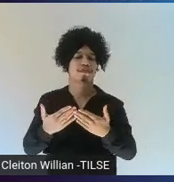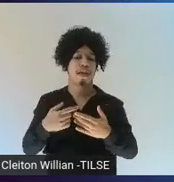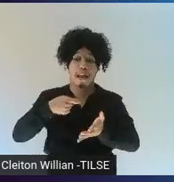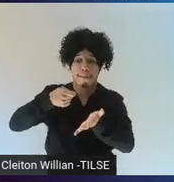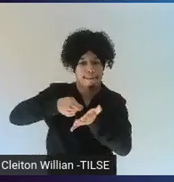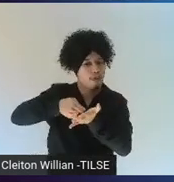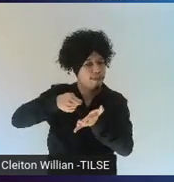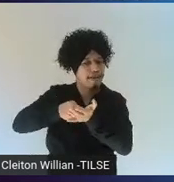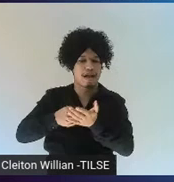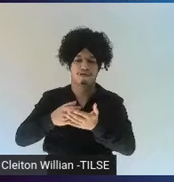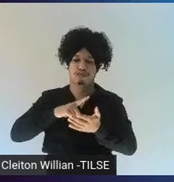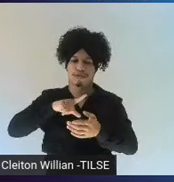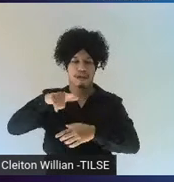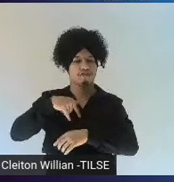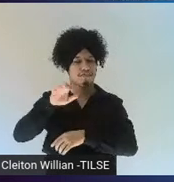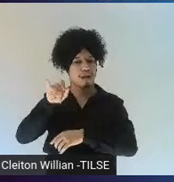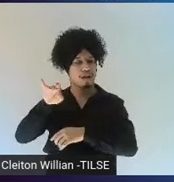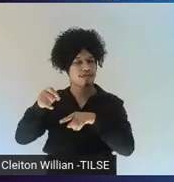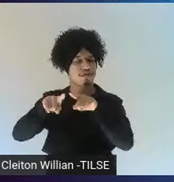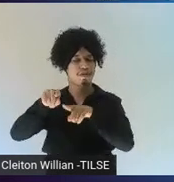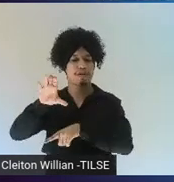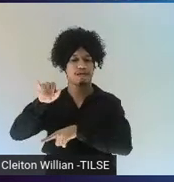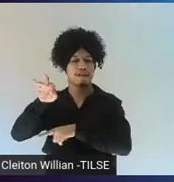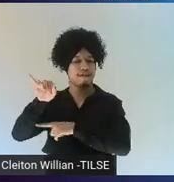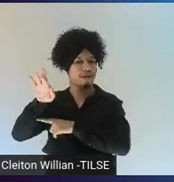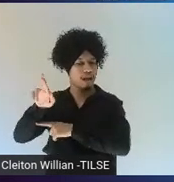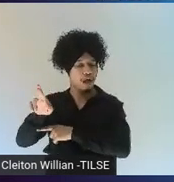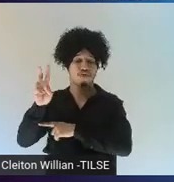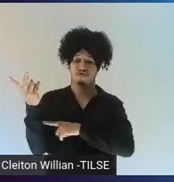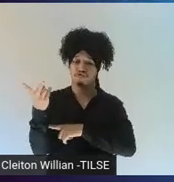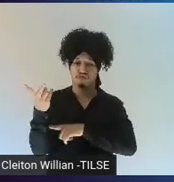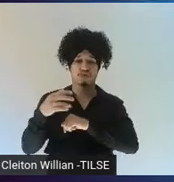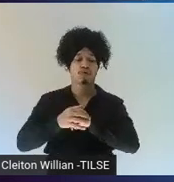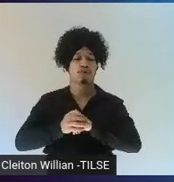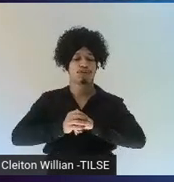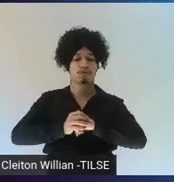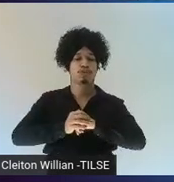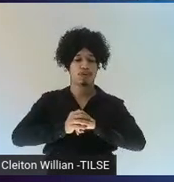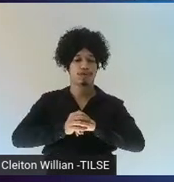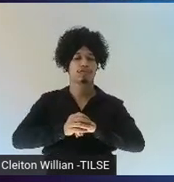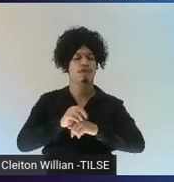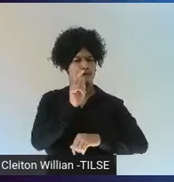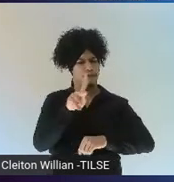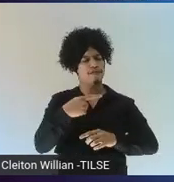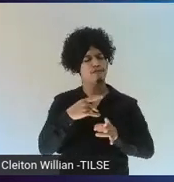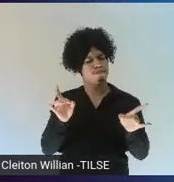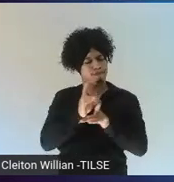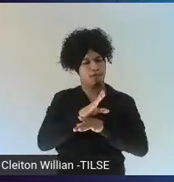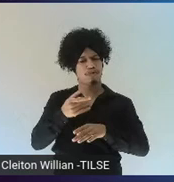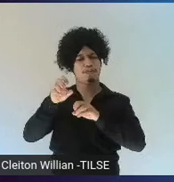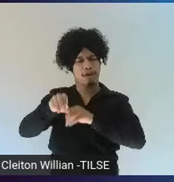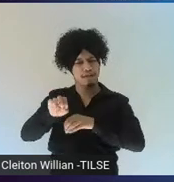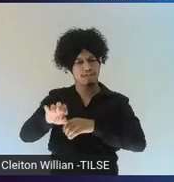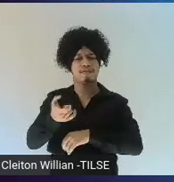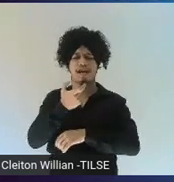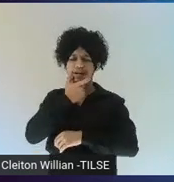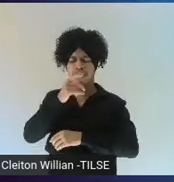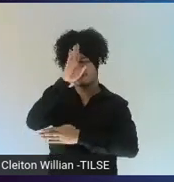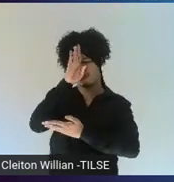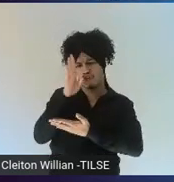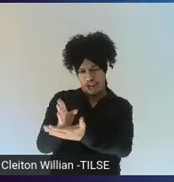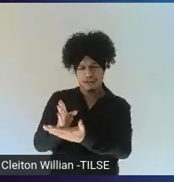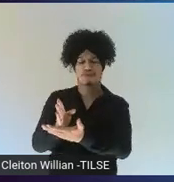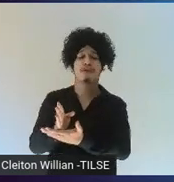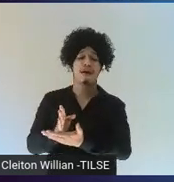The instructors were prepared to do this English medium instruction. They were given a few symposia, some lectures